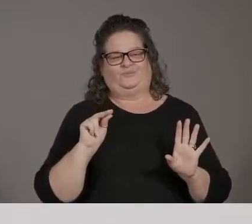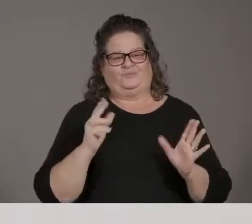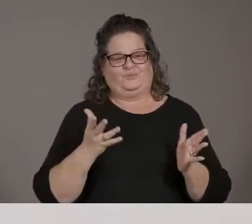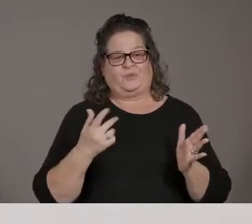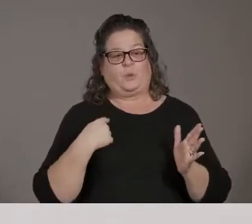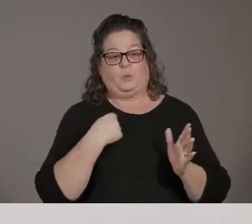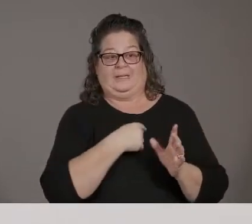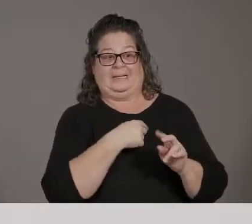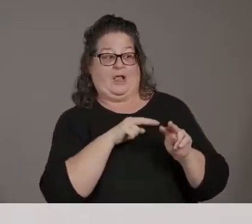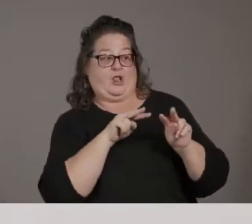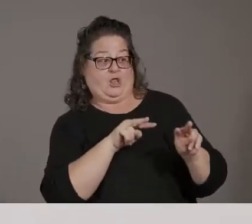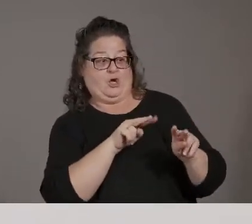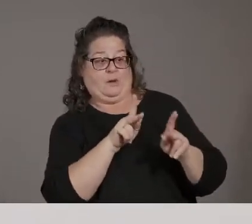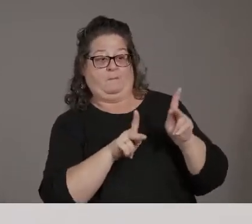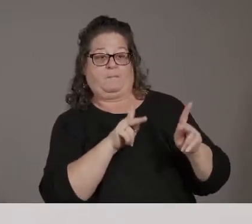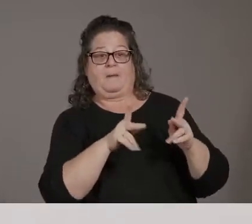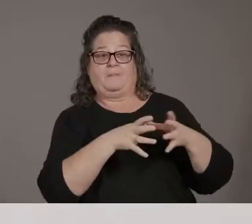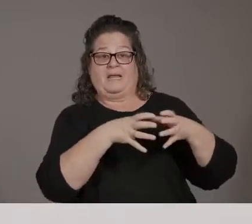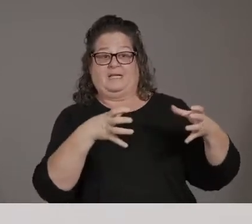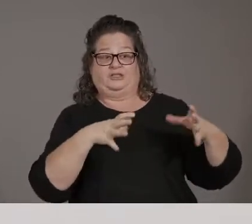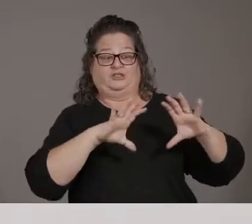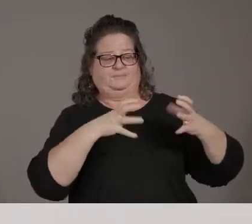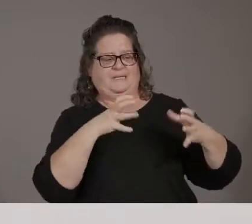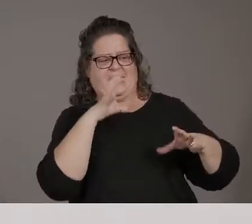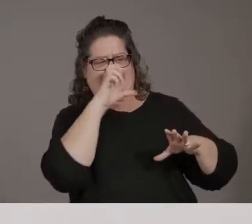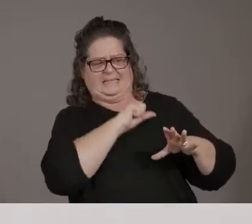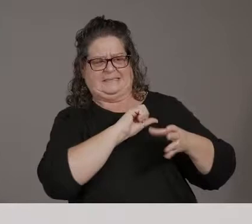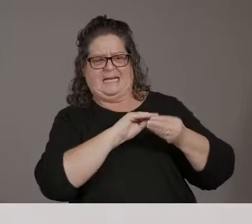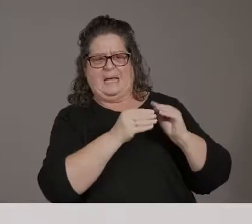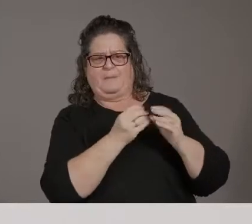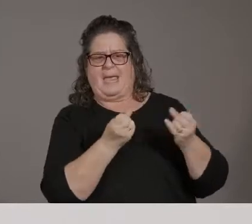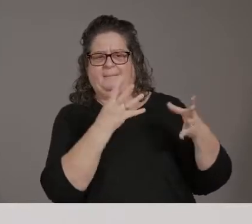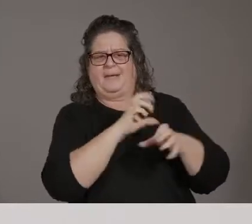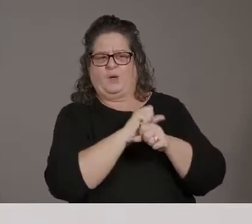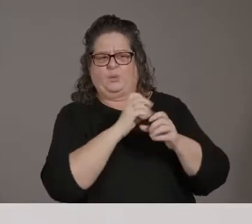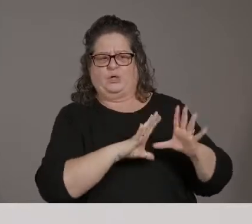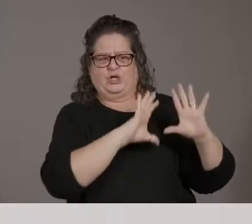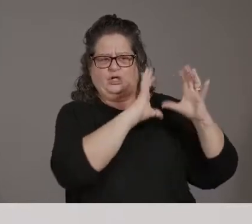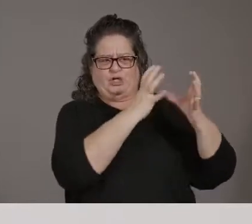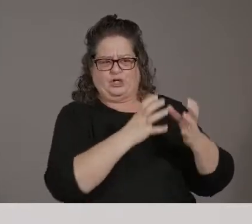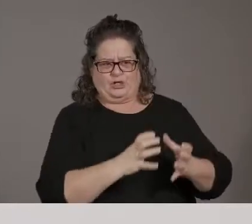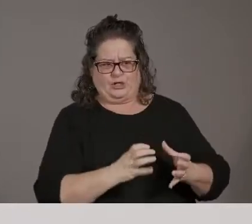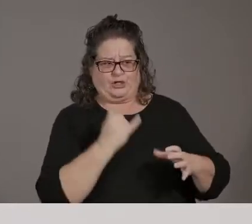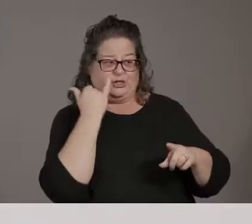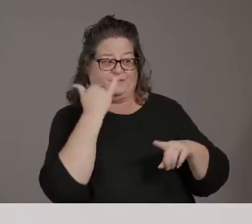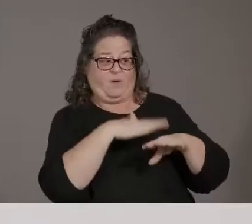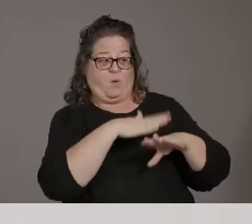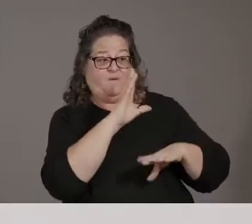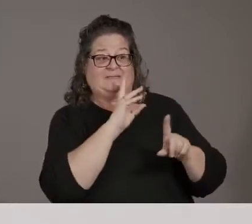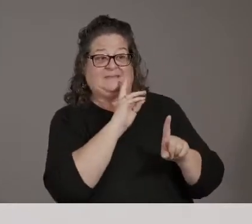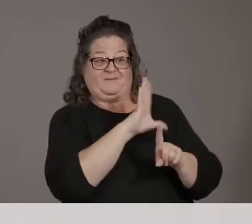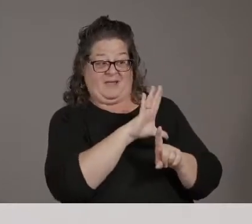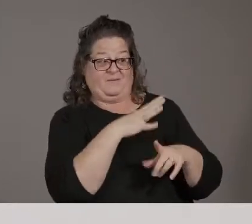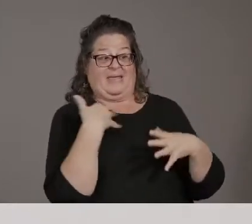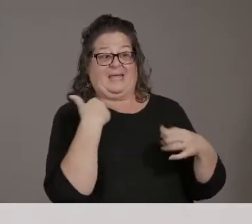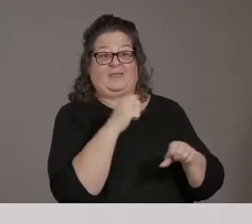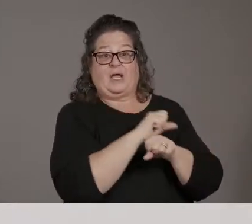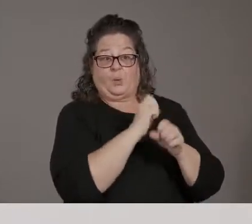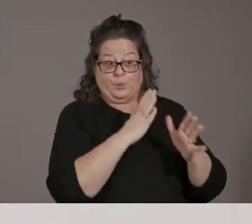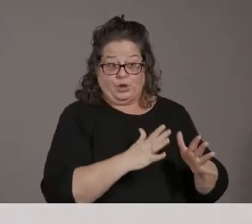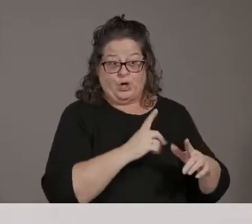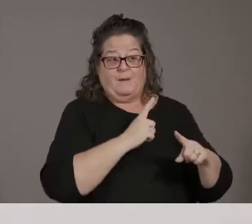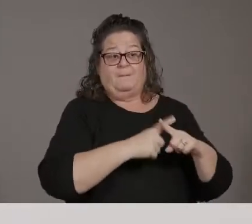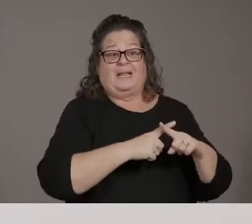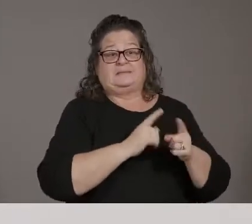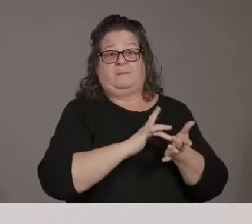I could, you can have a 65 year old healthcare worker with underlying medical conditions and